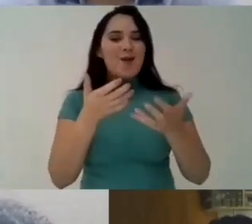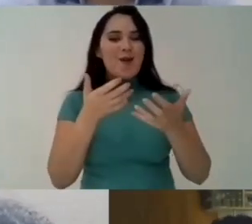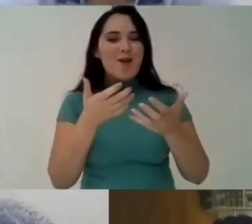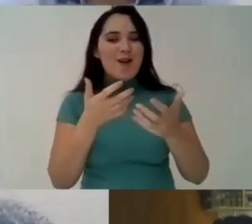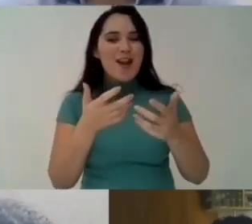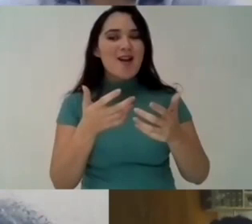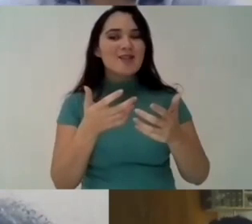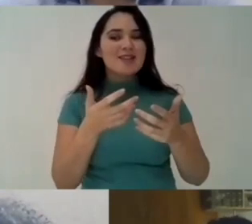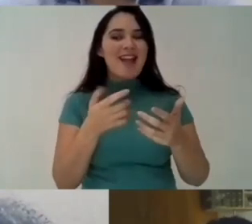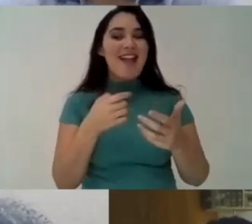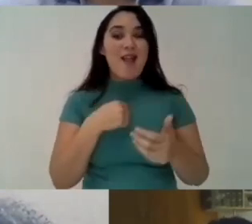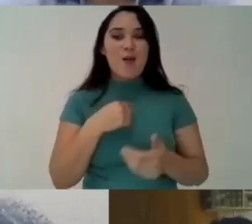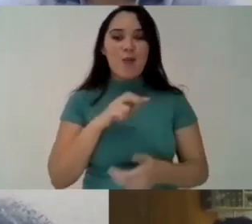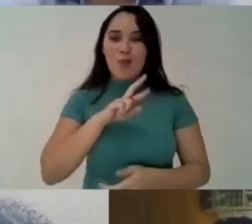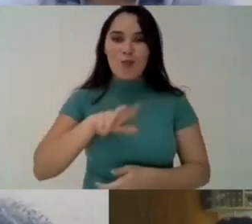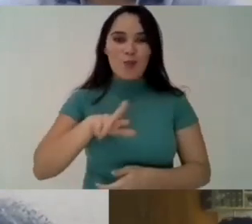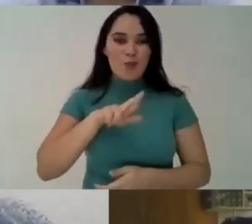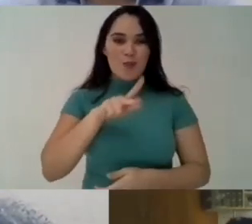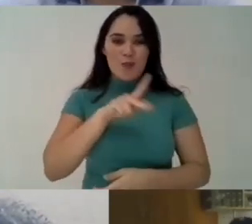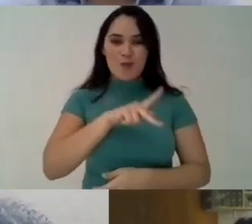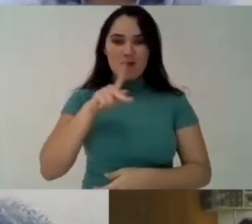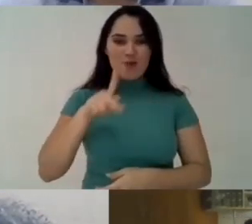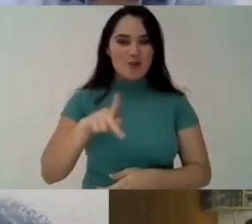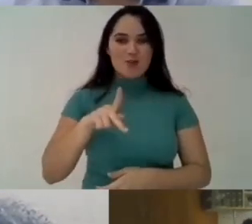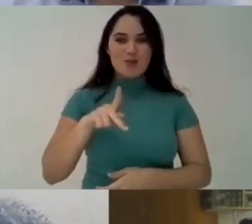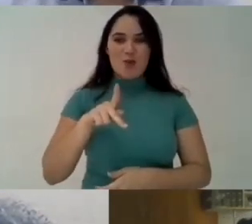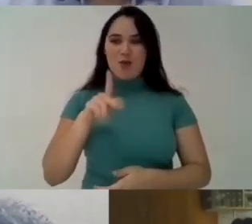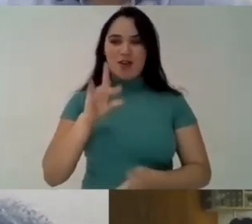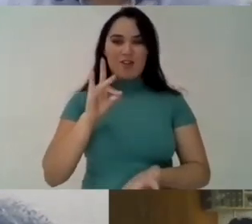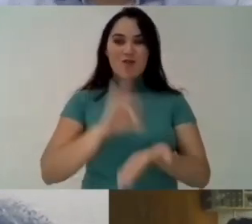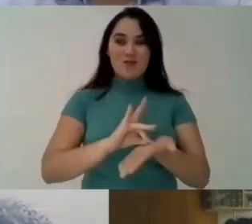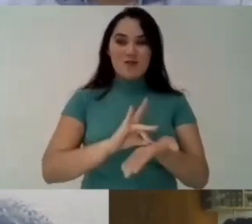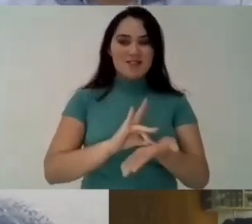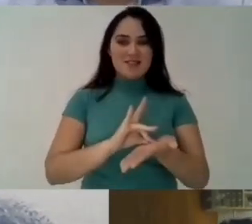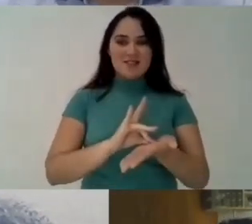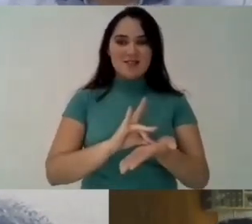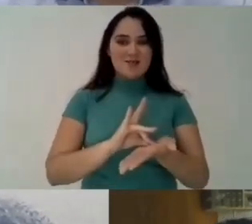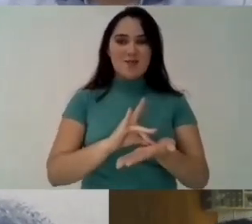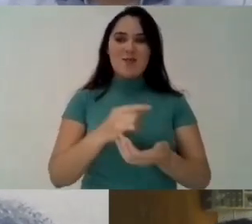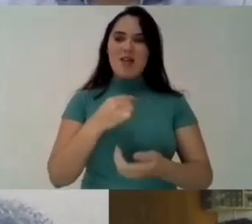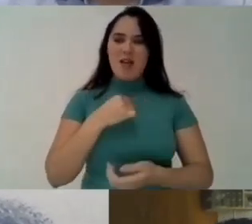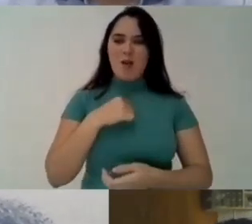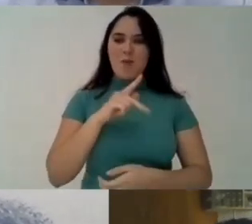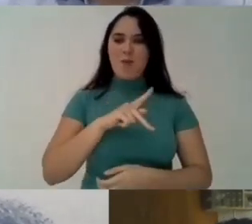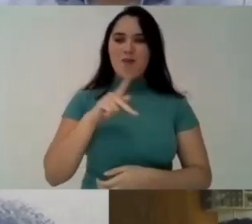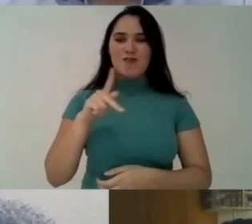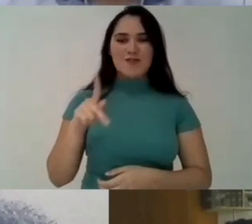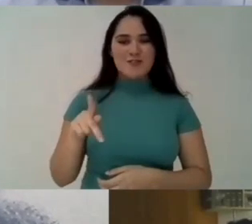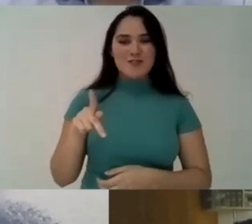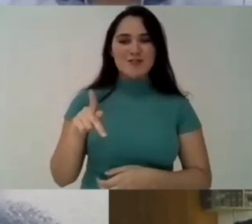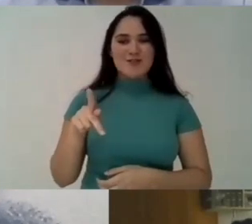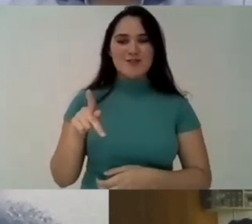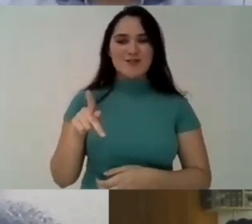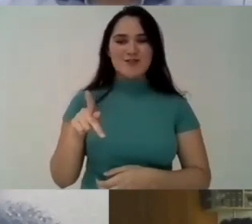so first of all i would like to correct that i'm not a